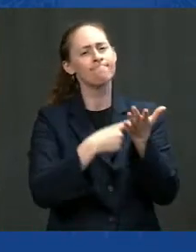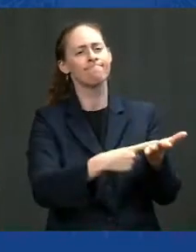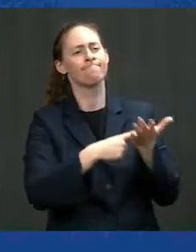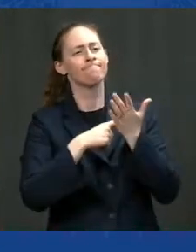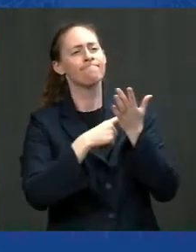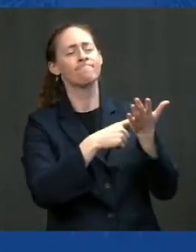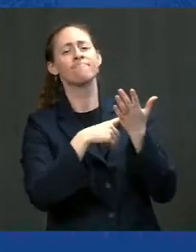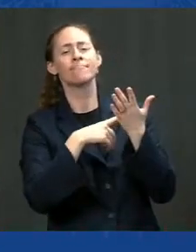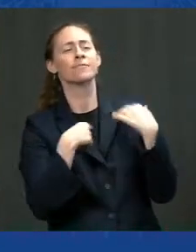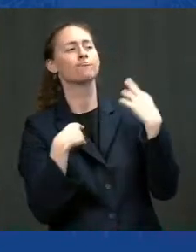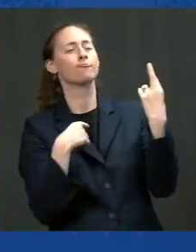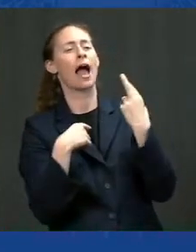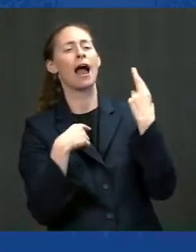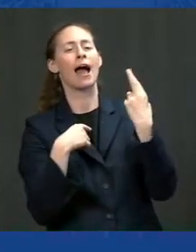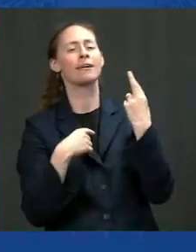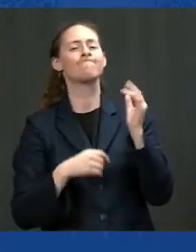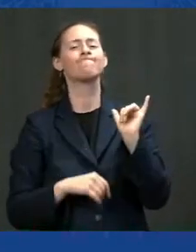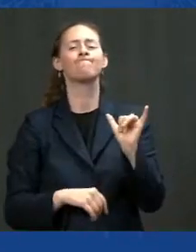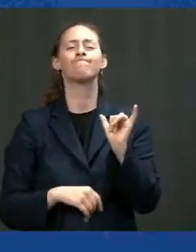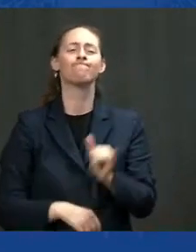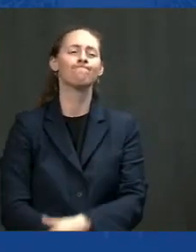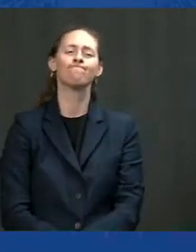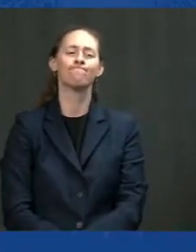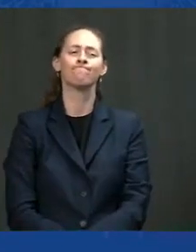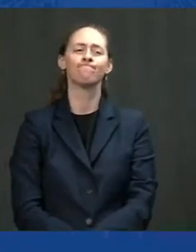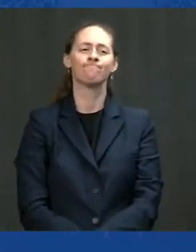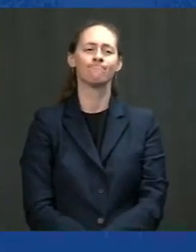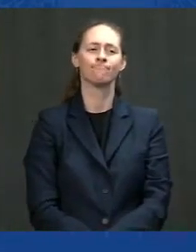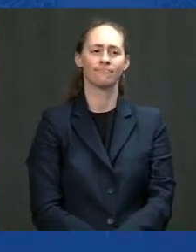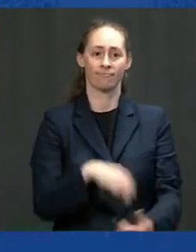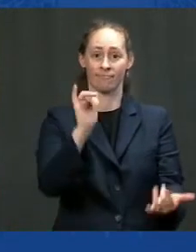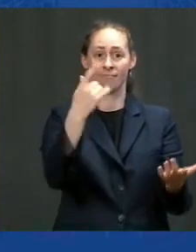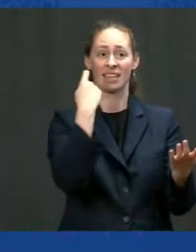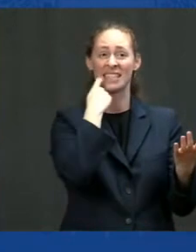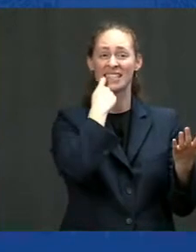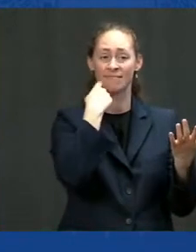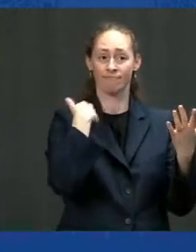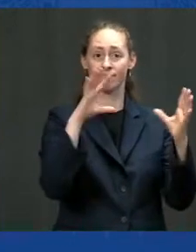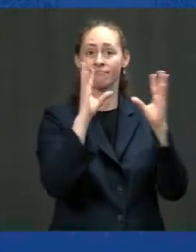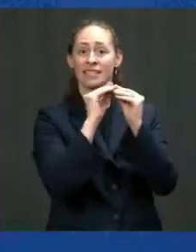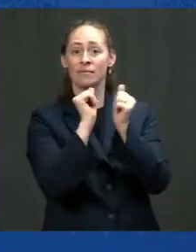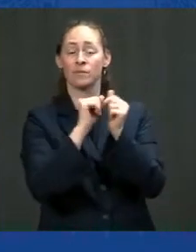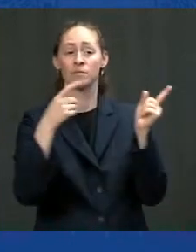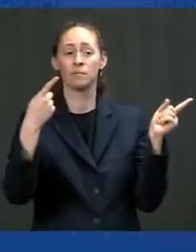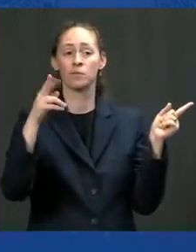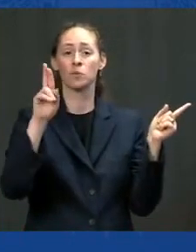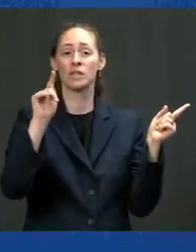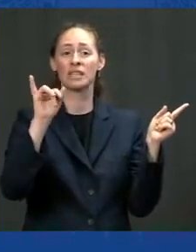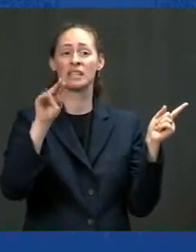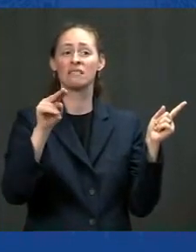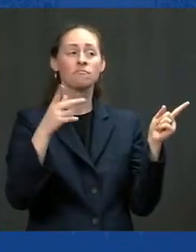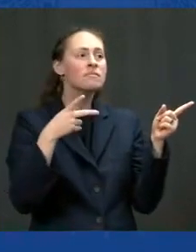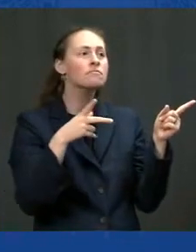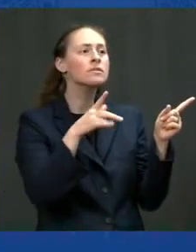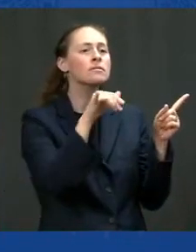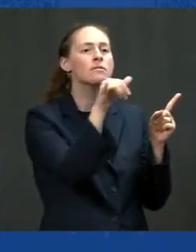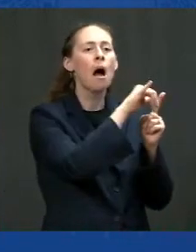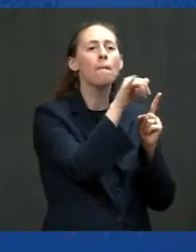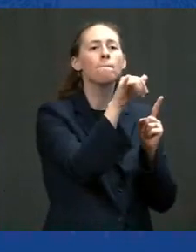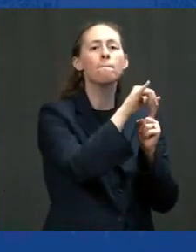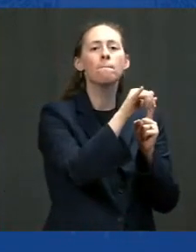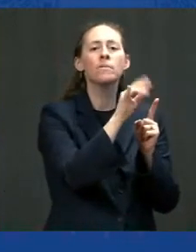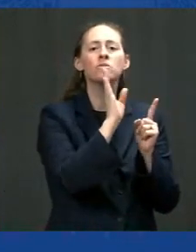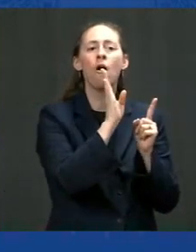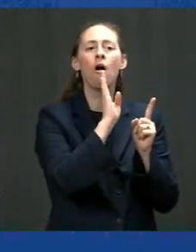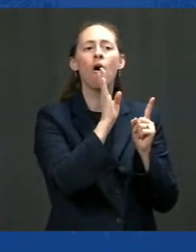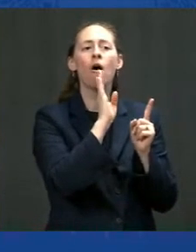Just come back from a conference with Putin. He thinks the same thing. Well, I got news for